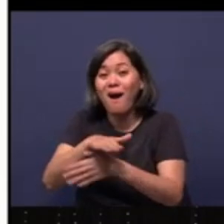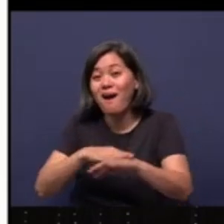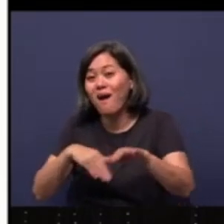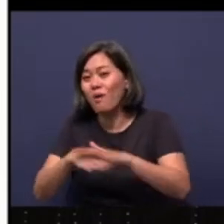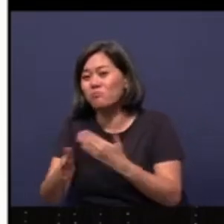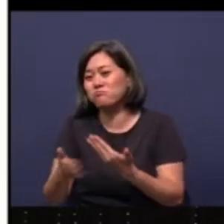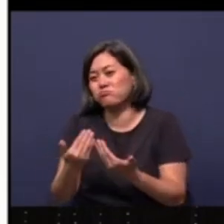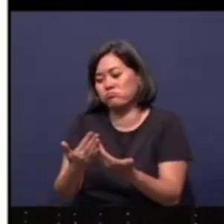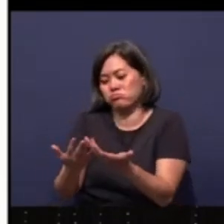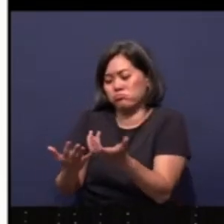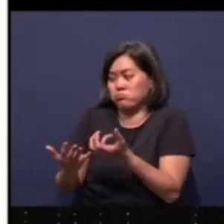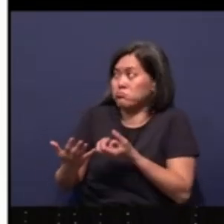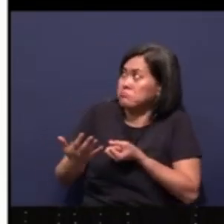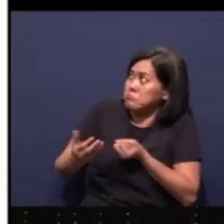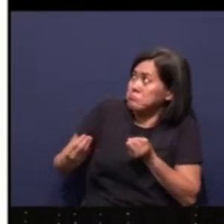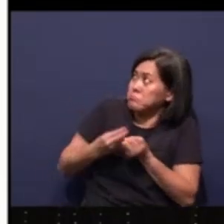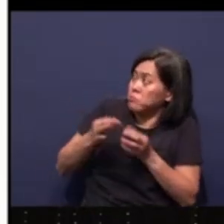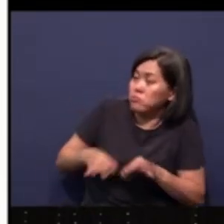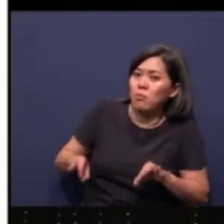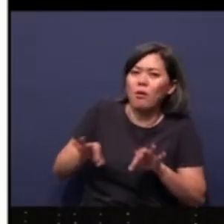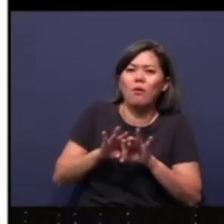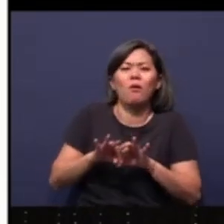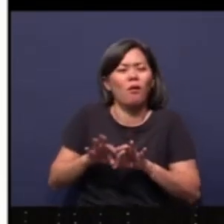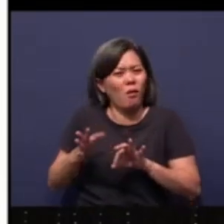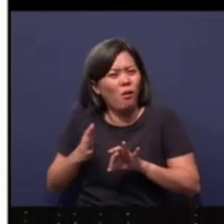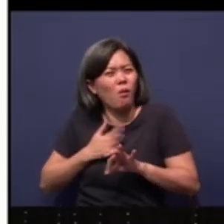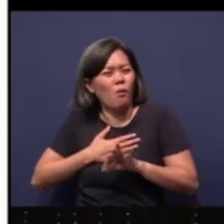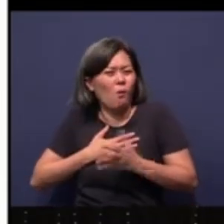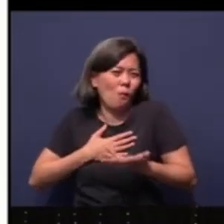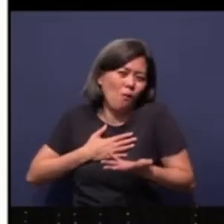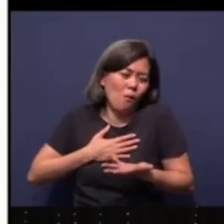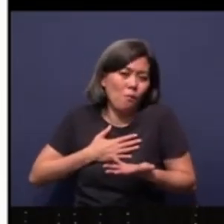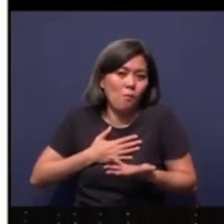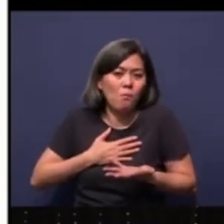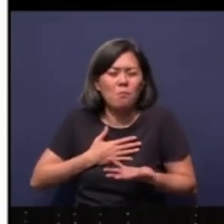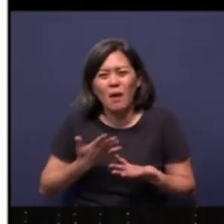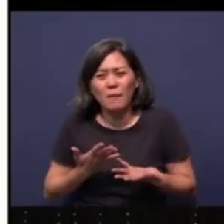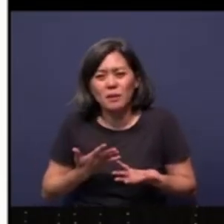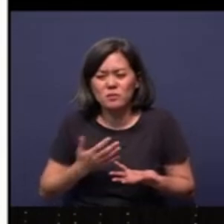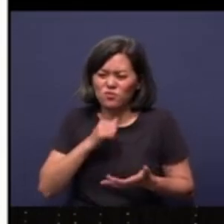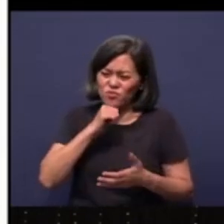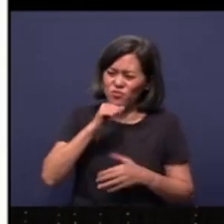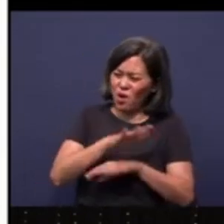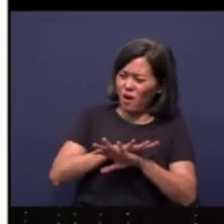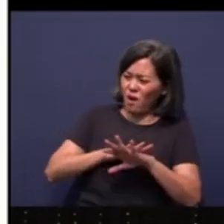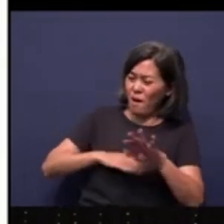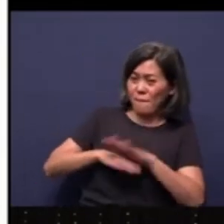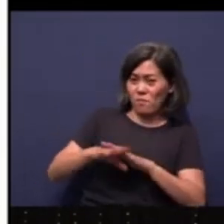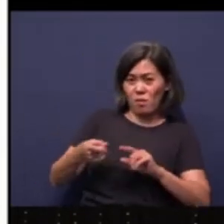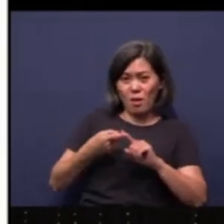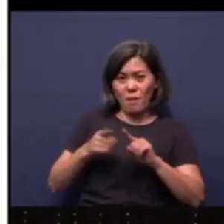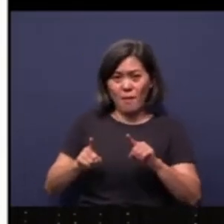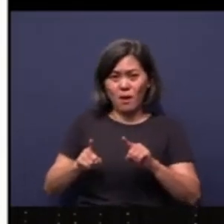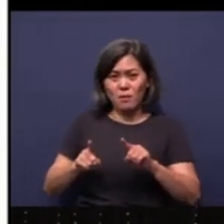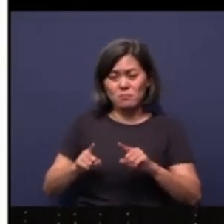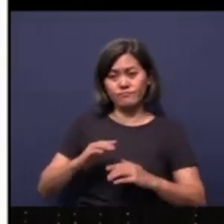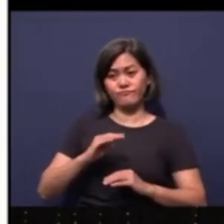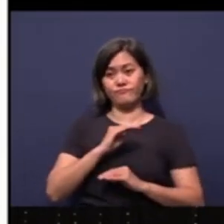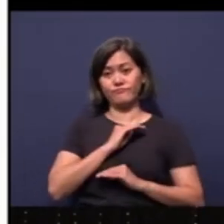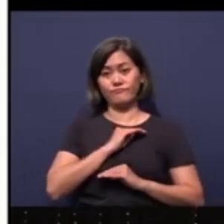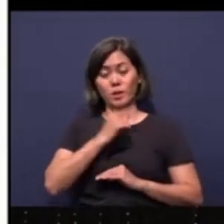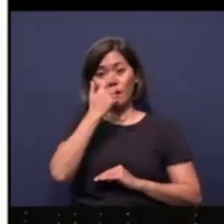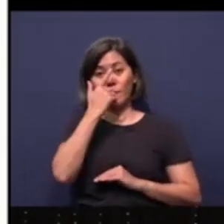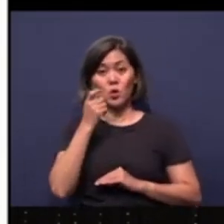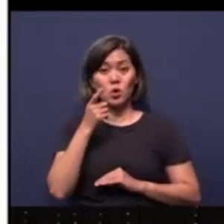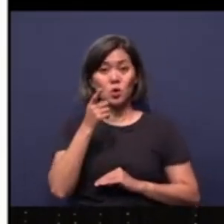and your ease? Is that more important to you? Then will you be in a place of discomfort, but a place of satisfaction because